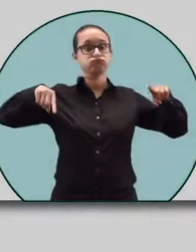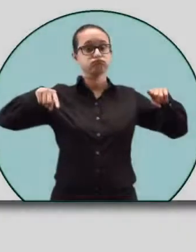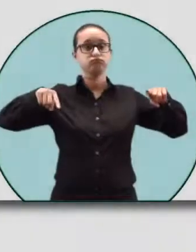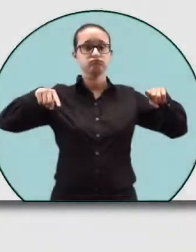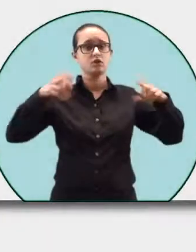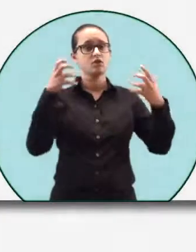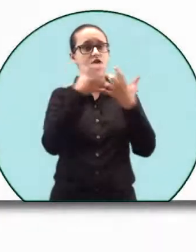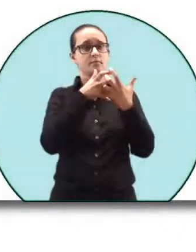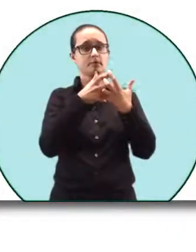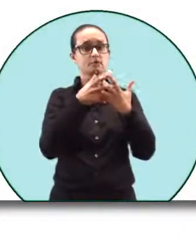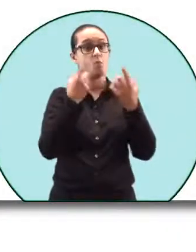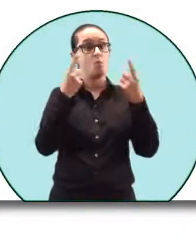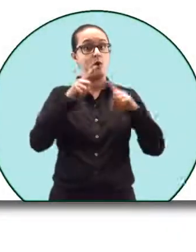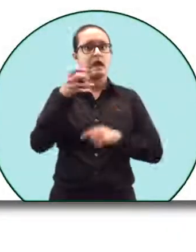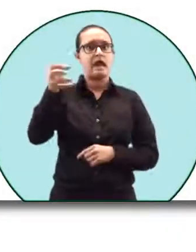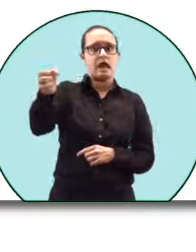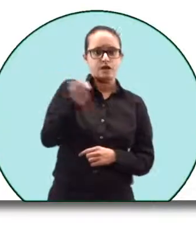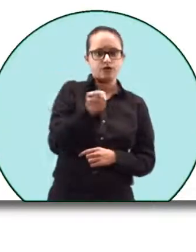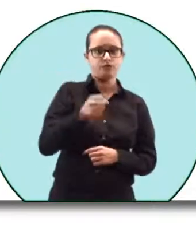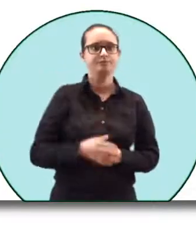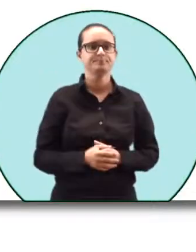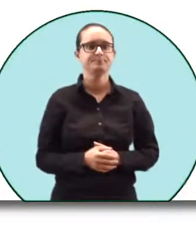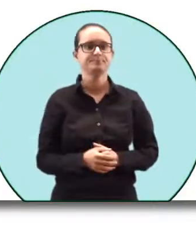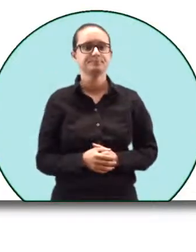Common Accommodations in Hiring